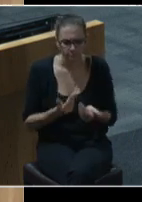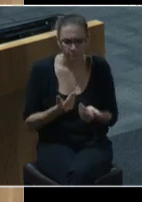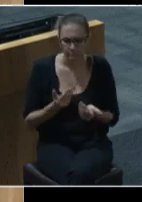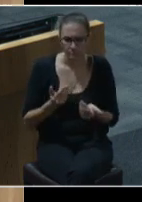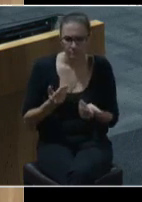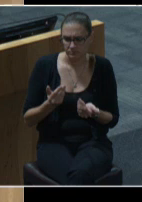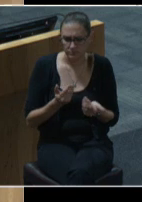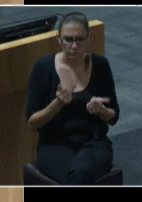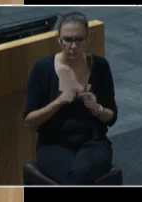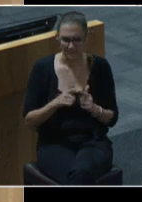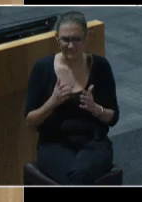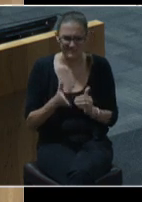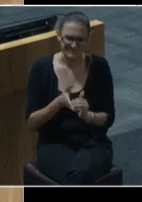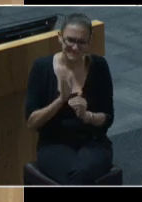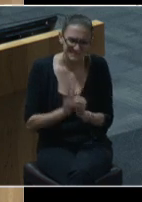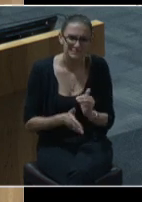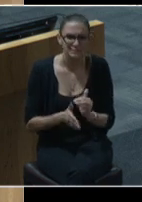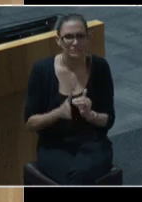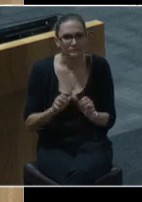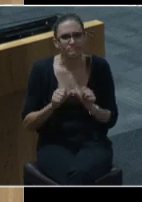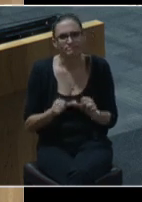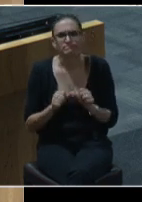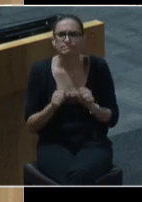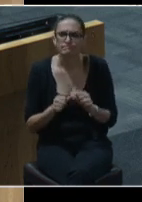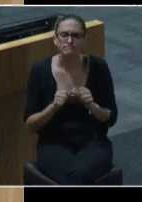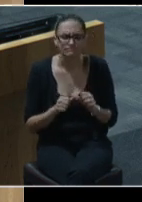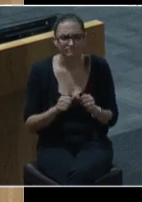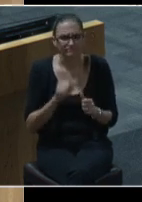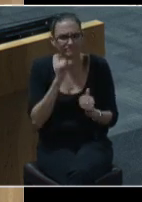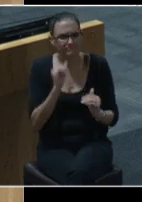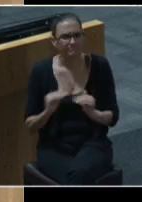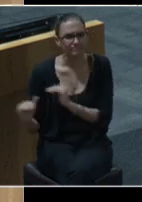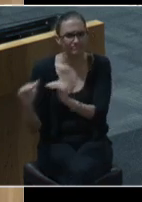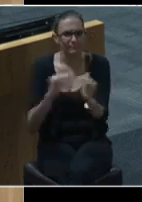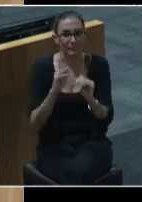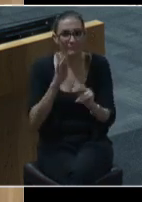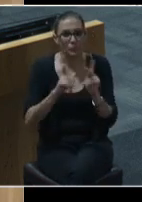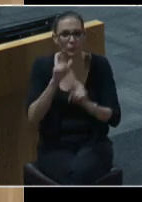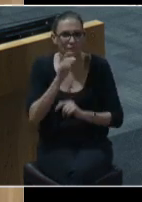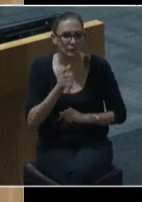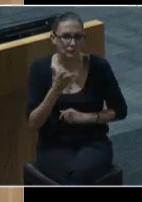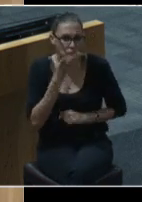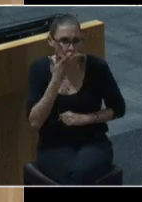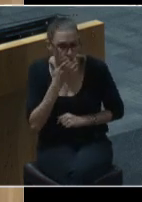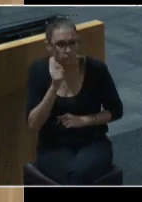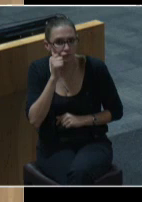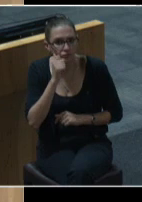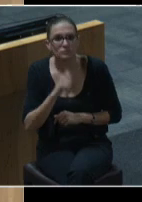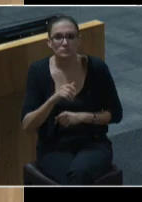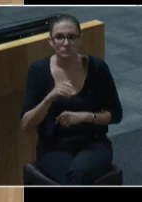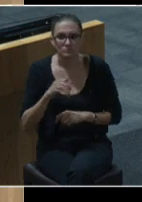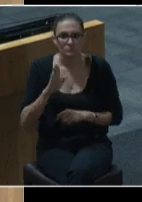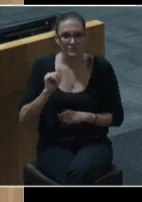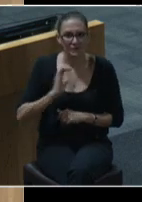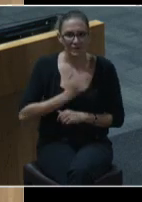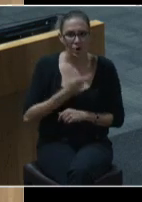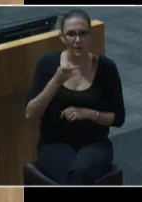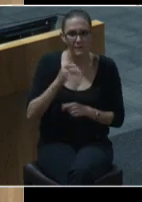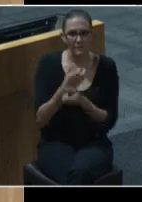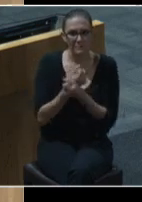end the long history of systemic injustices experienced by people of color by our public safety institutions